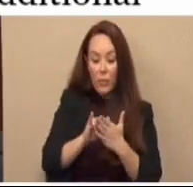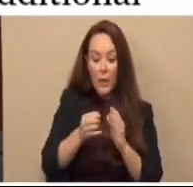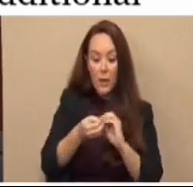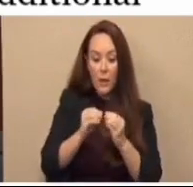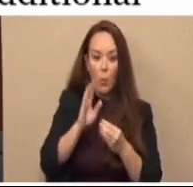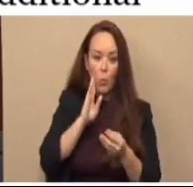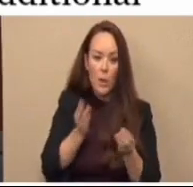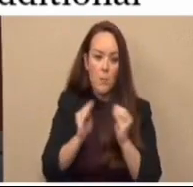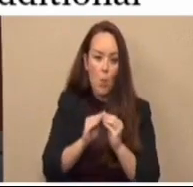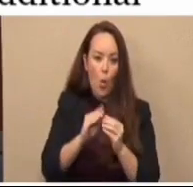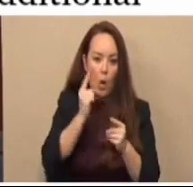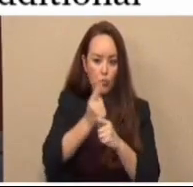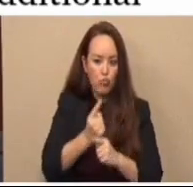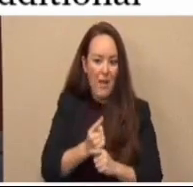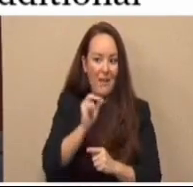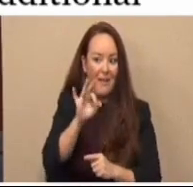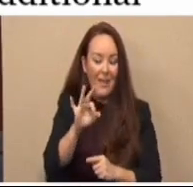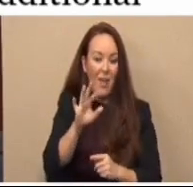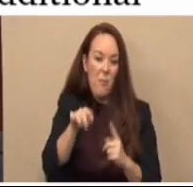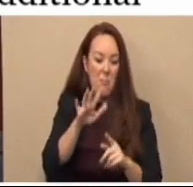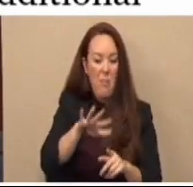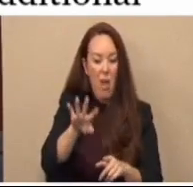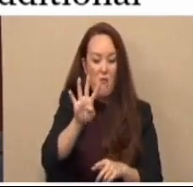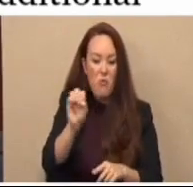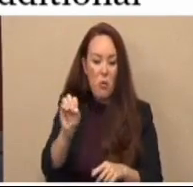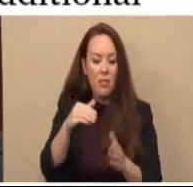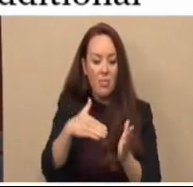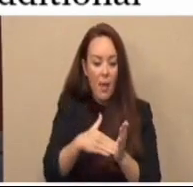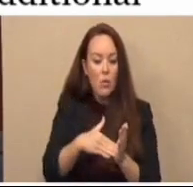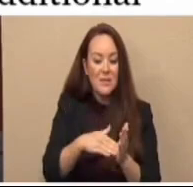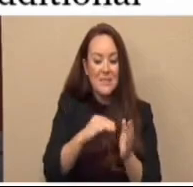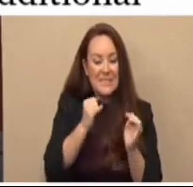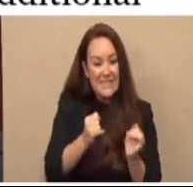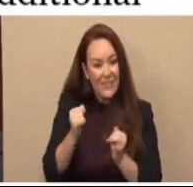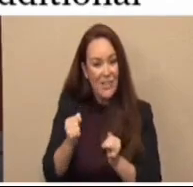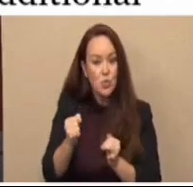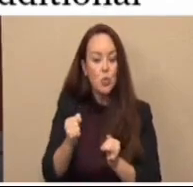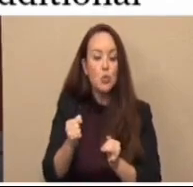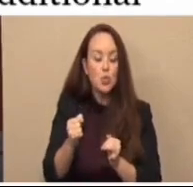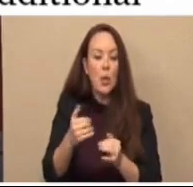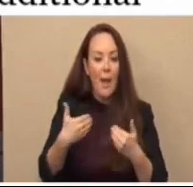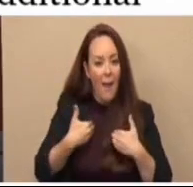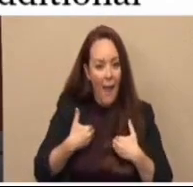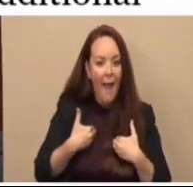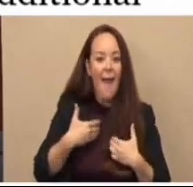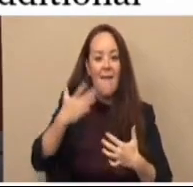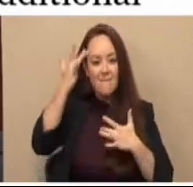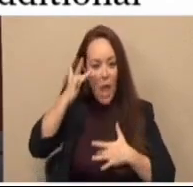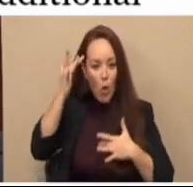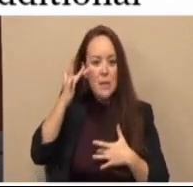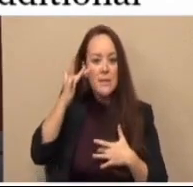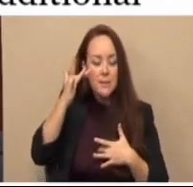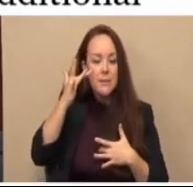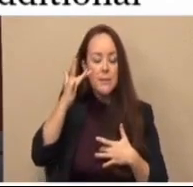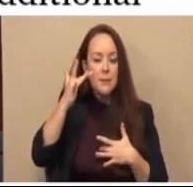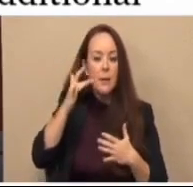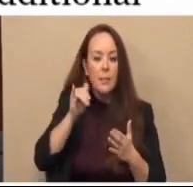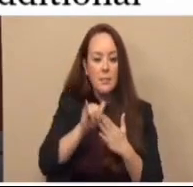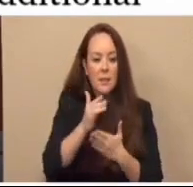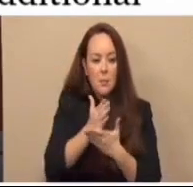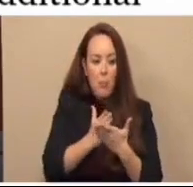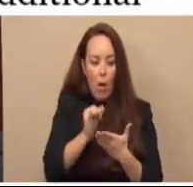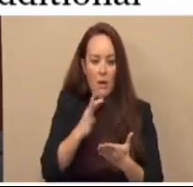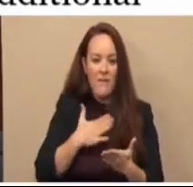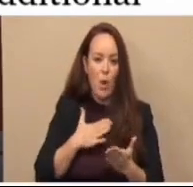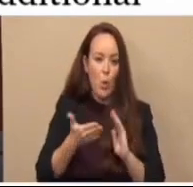accurate at about 40,000. 40,000 individuals have the virus that are part of